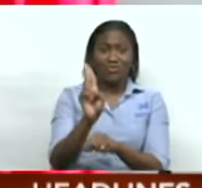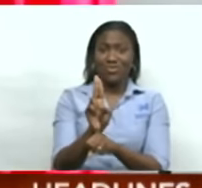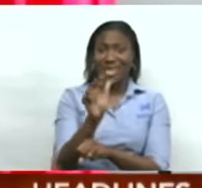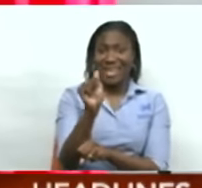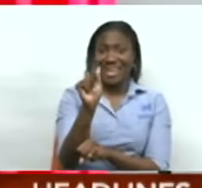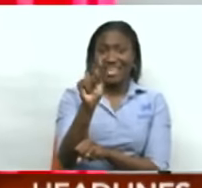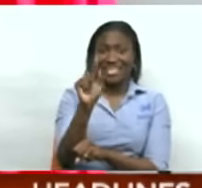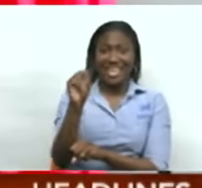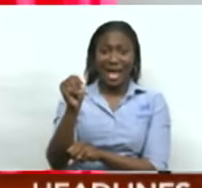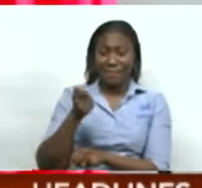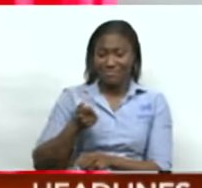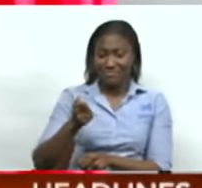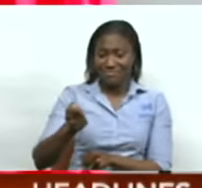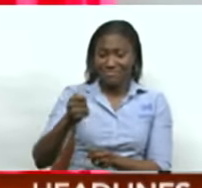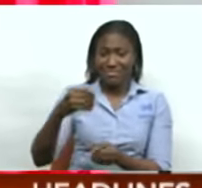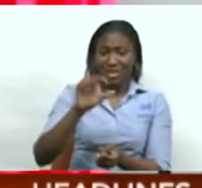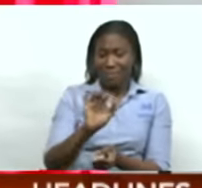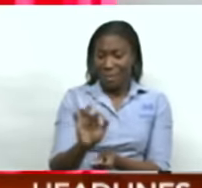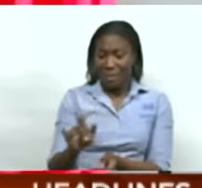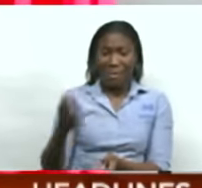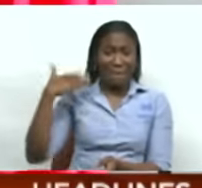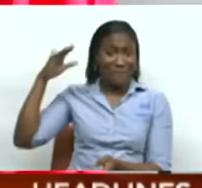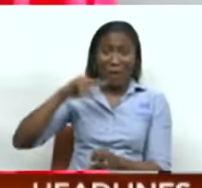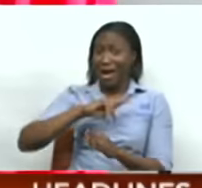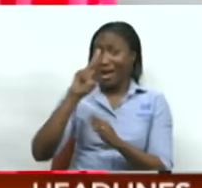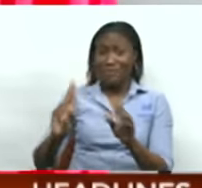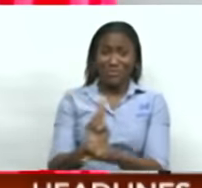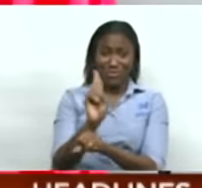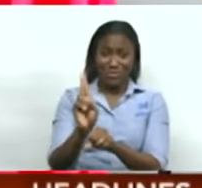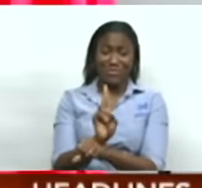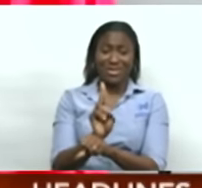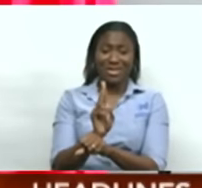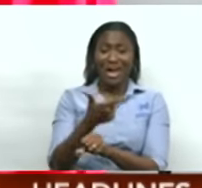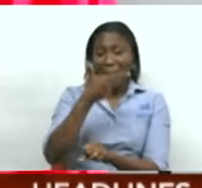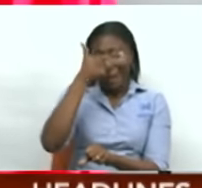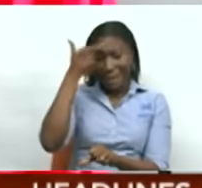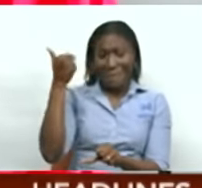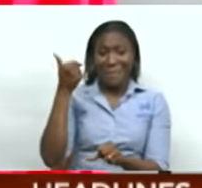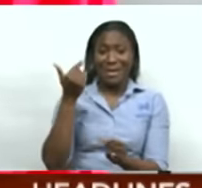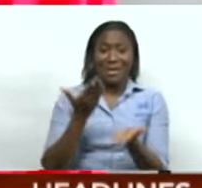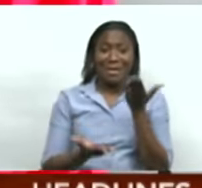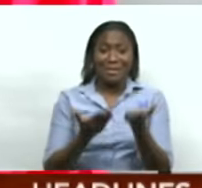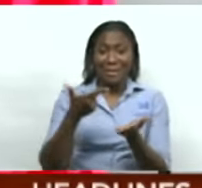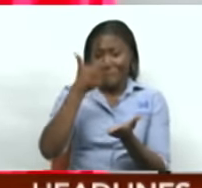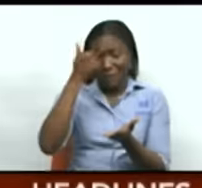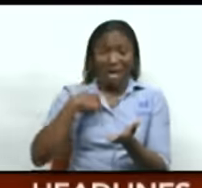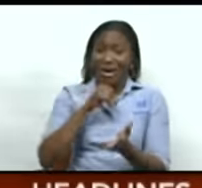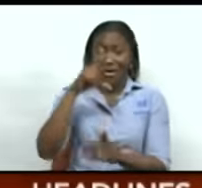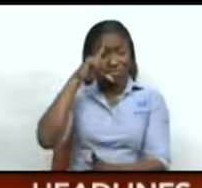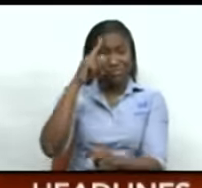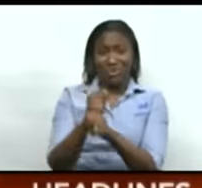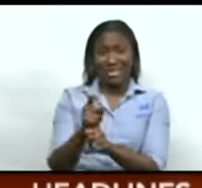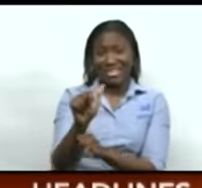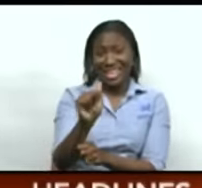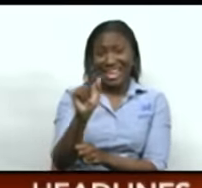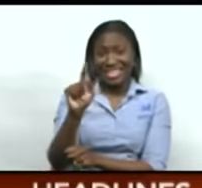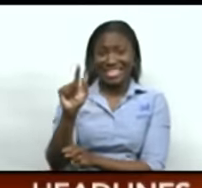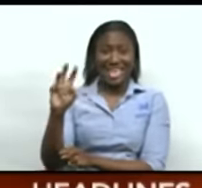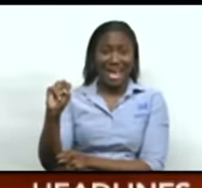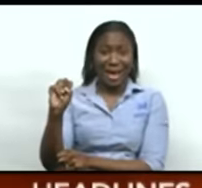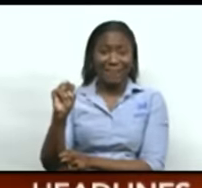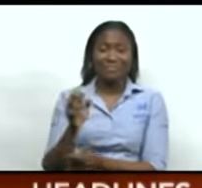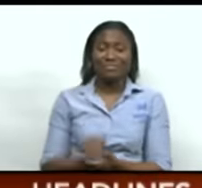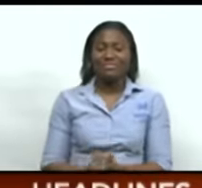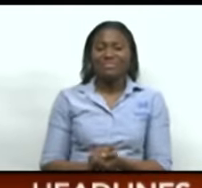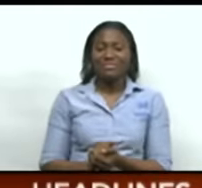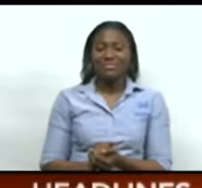Not because I don't know that it's there, but maybe it's because I've come from too far to trust it. There have been several